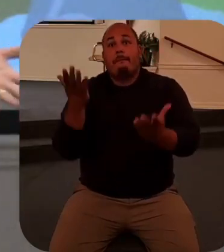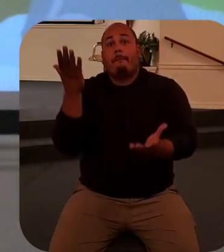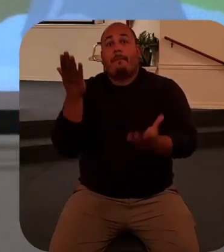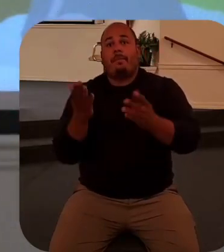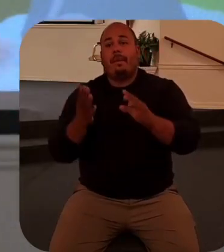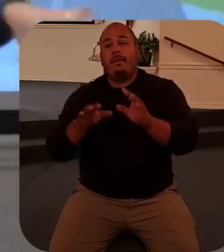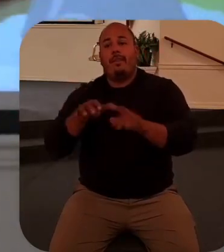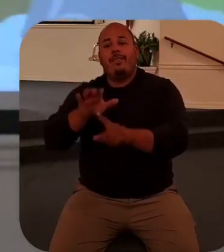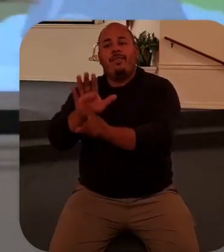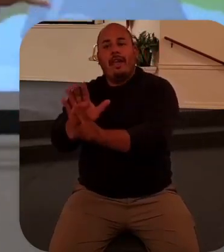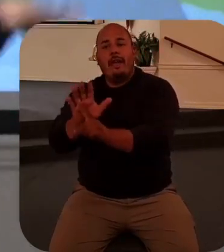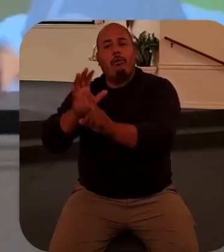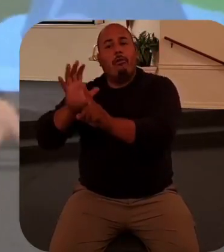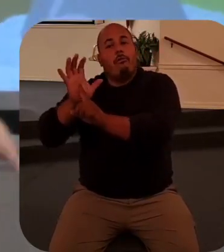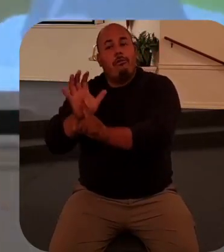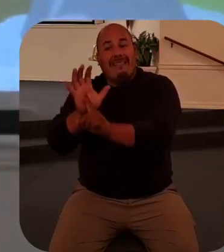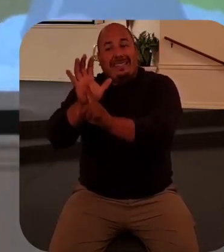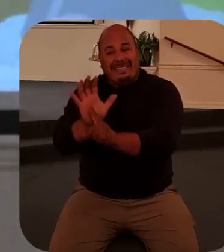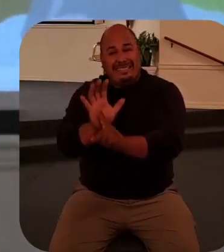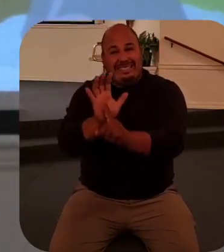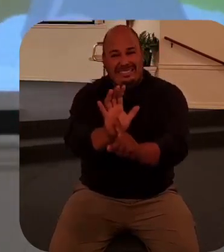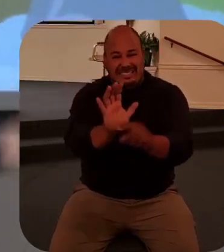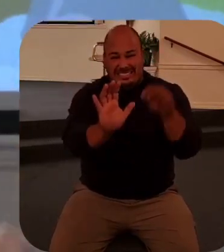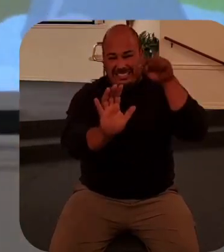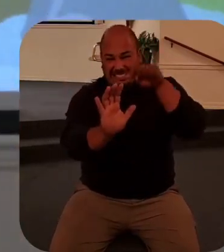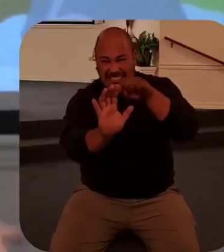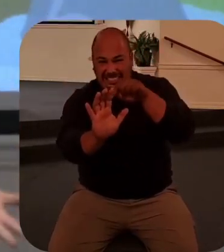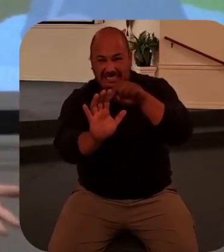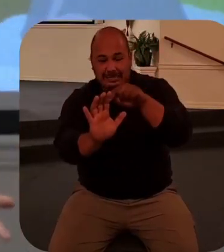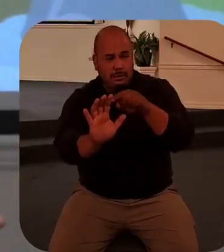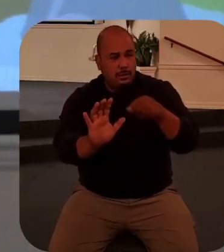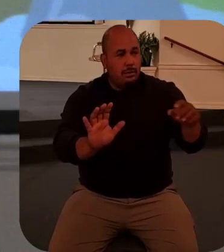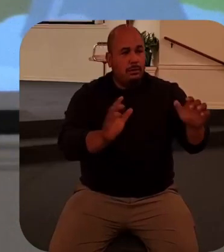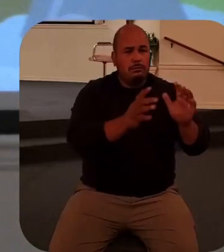with all these people around them hurting made Jesus angry